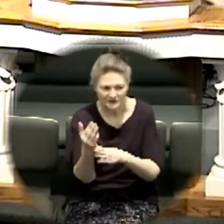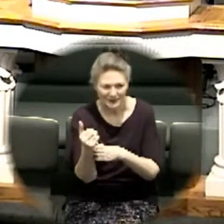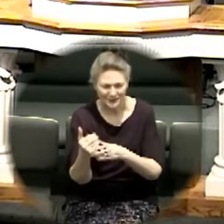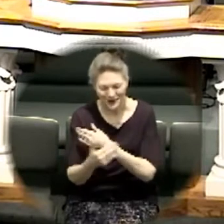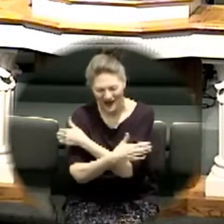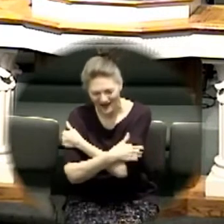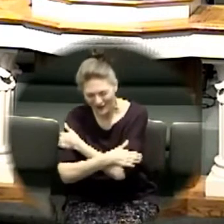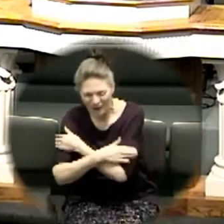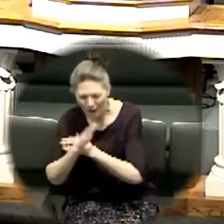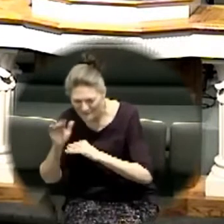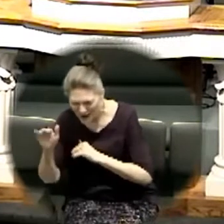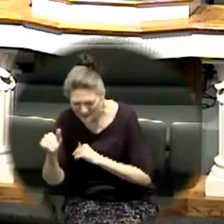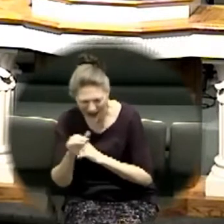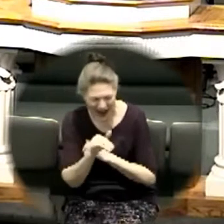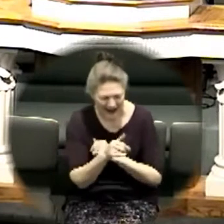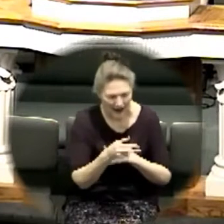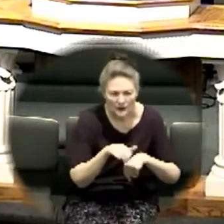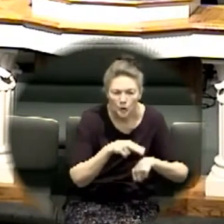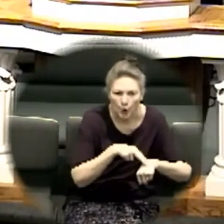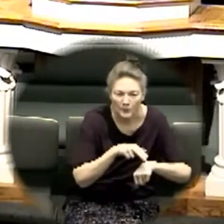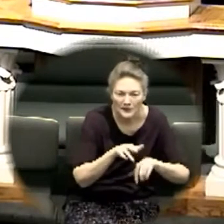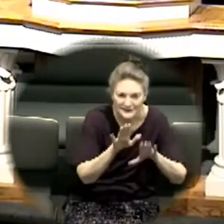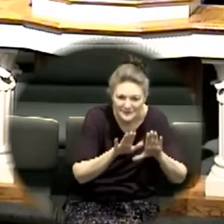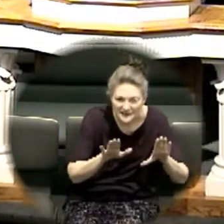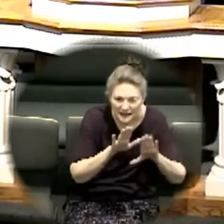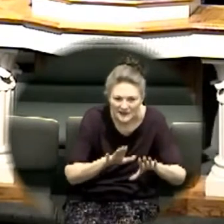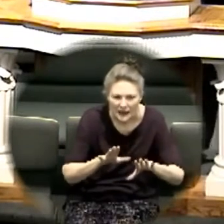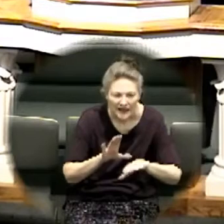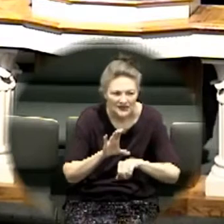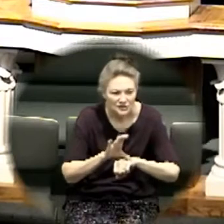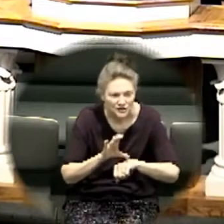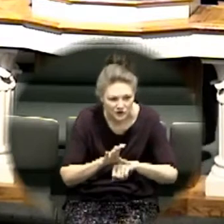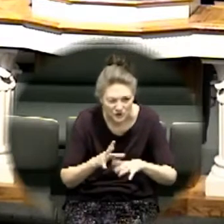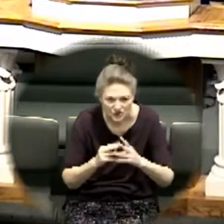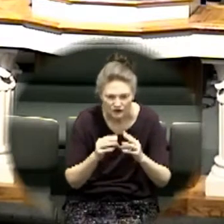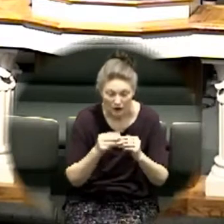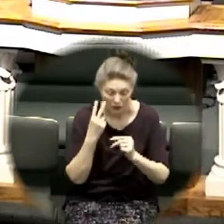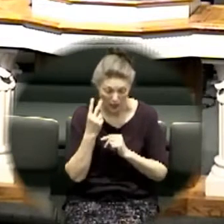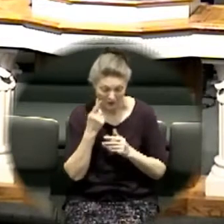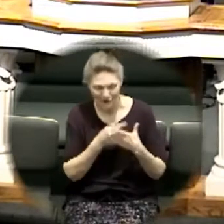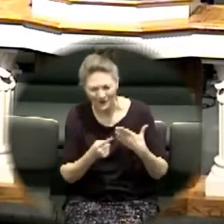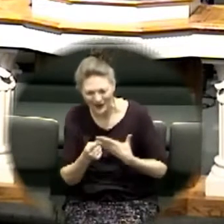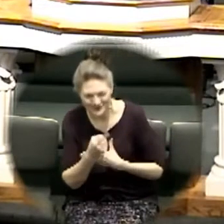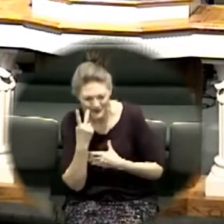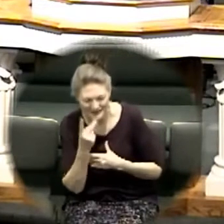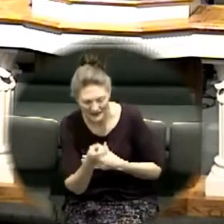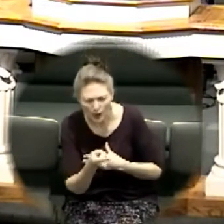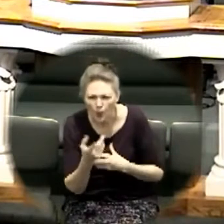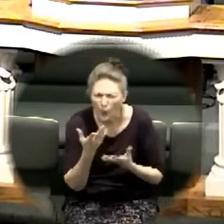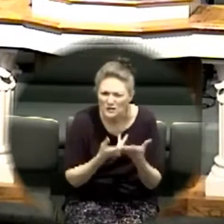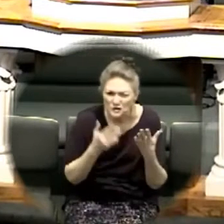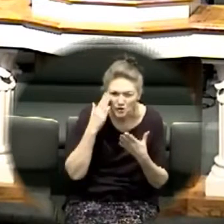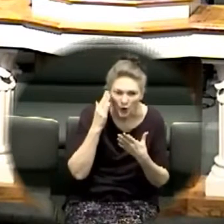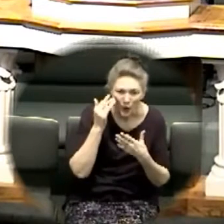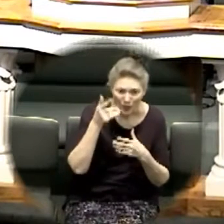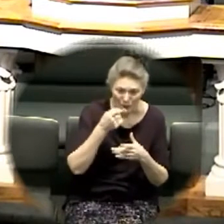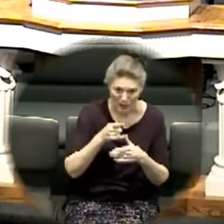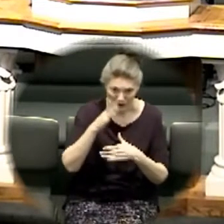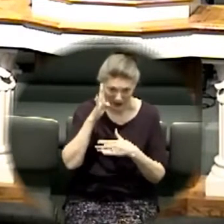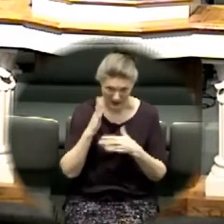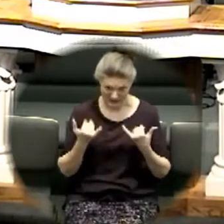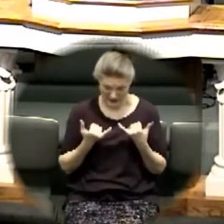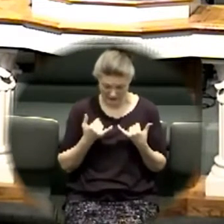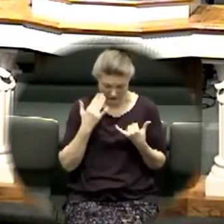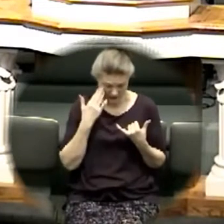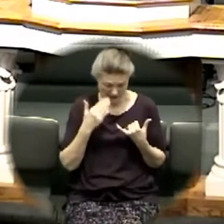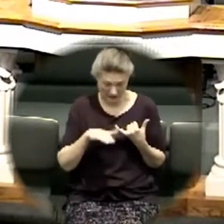everybody goodbye on a regular sunday thought you were going to see him that very next sunday what do you know about god now that